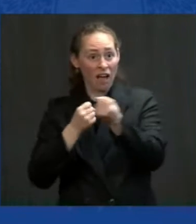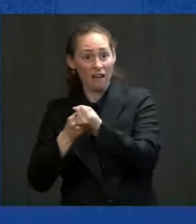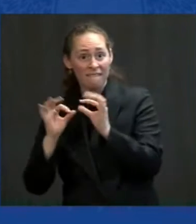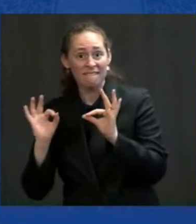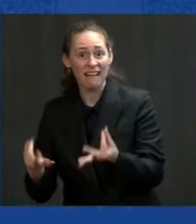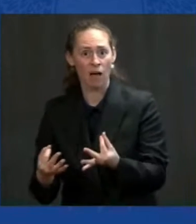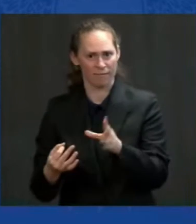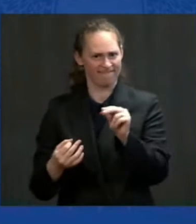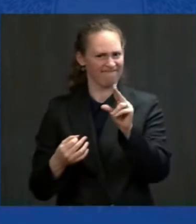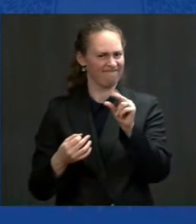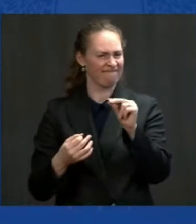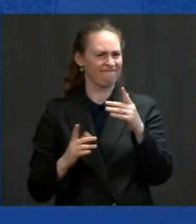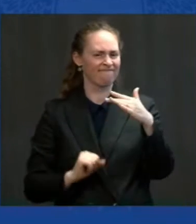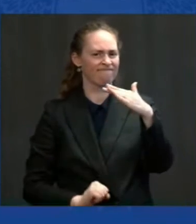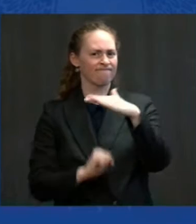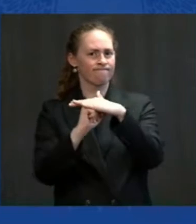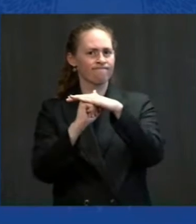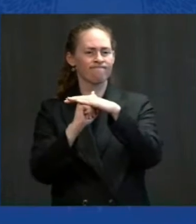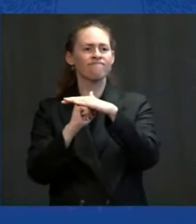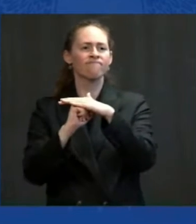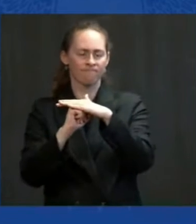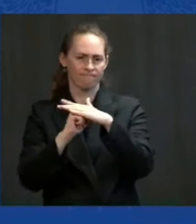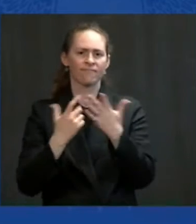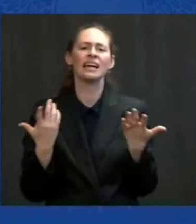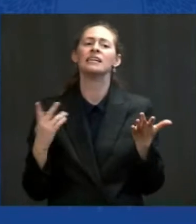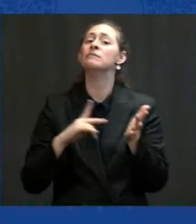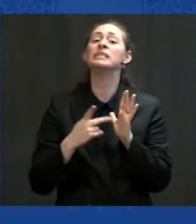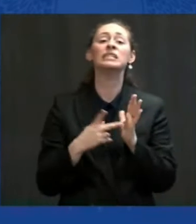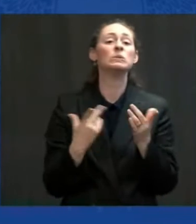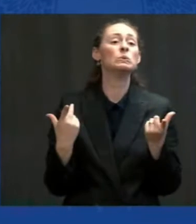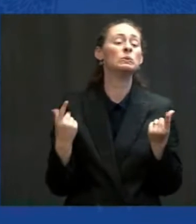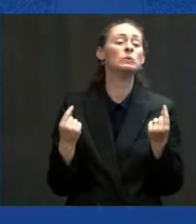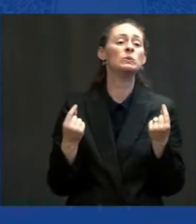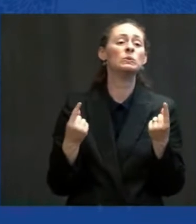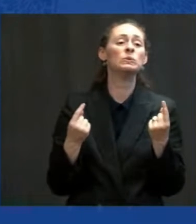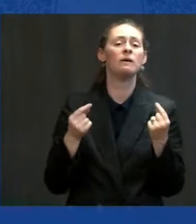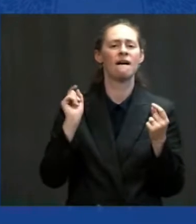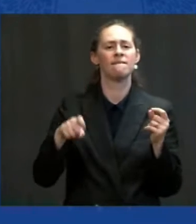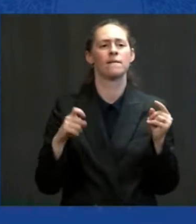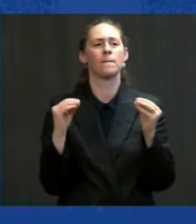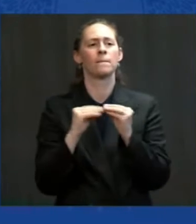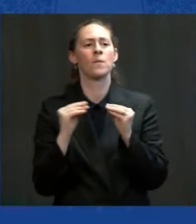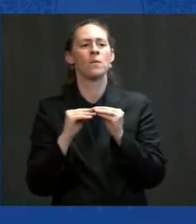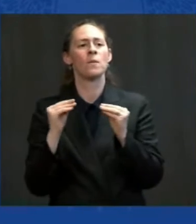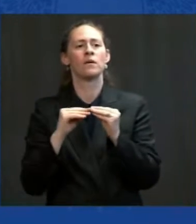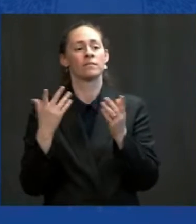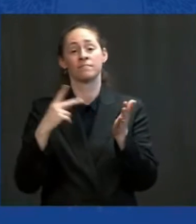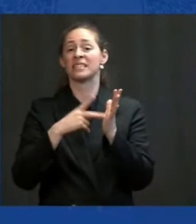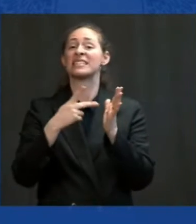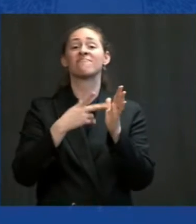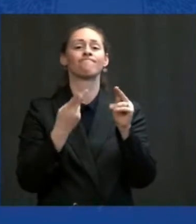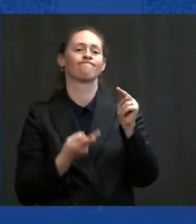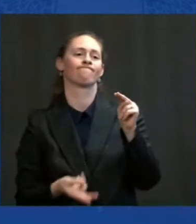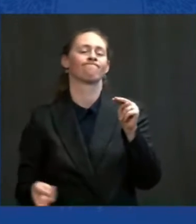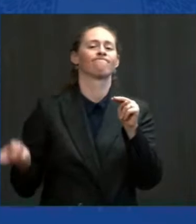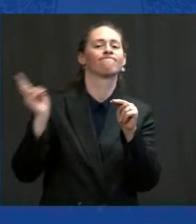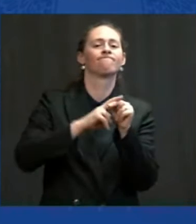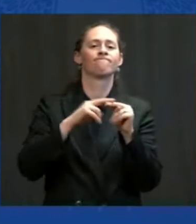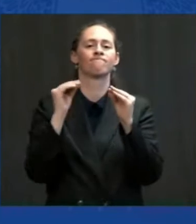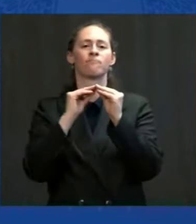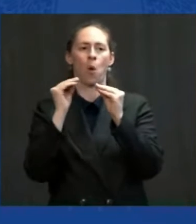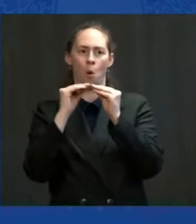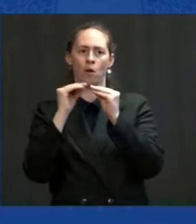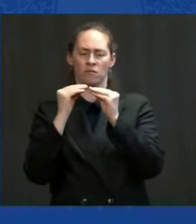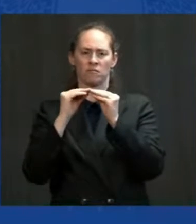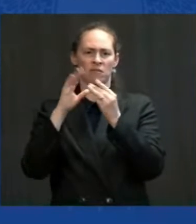is, we've decided — I've decided we should have a minimum of 14 years of education — 14 years of education, which I'll explain in a